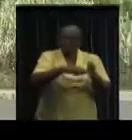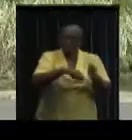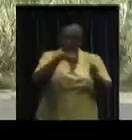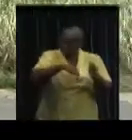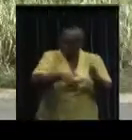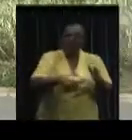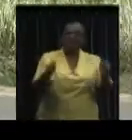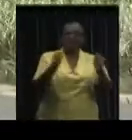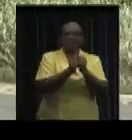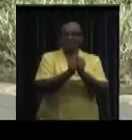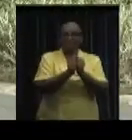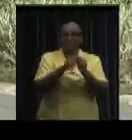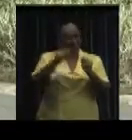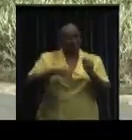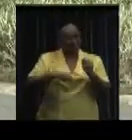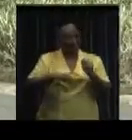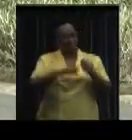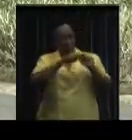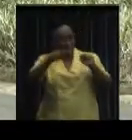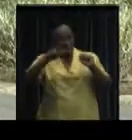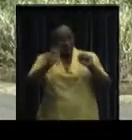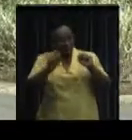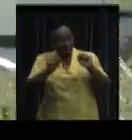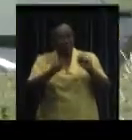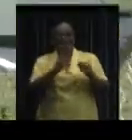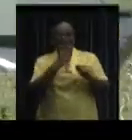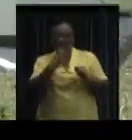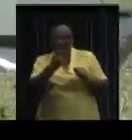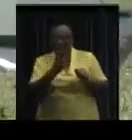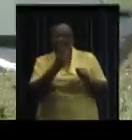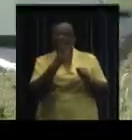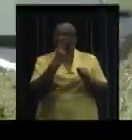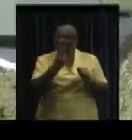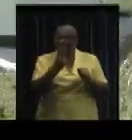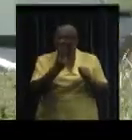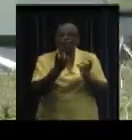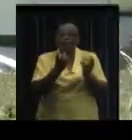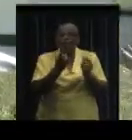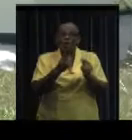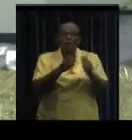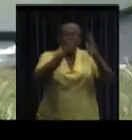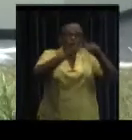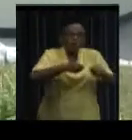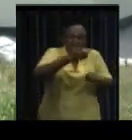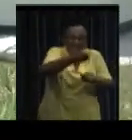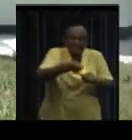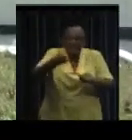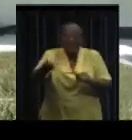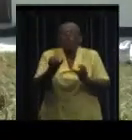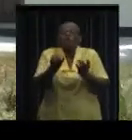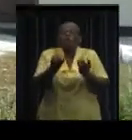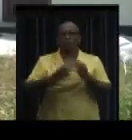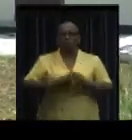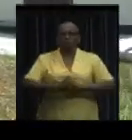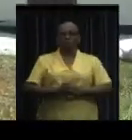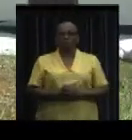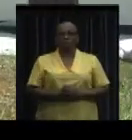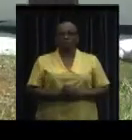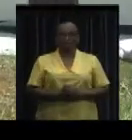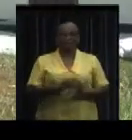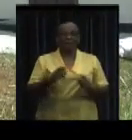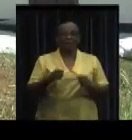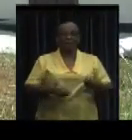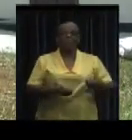country. There will also be follow-up projects this year but these issues should be examined more